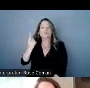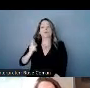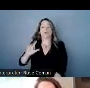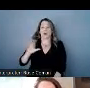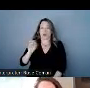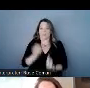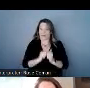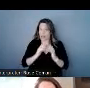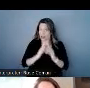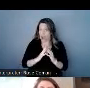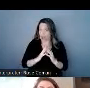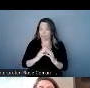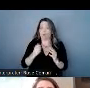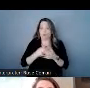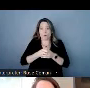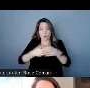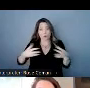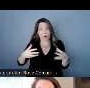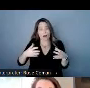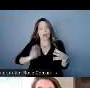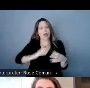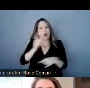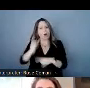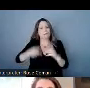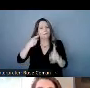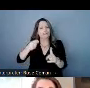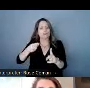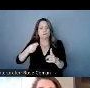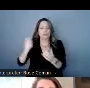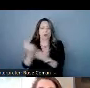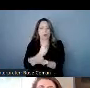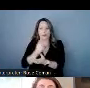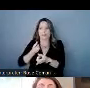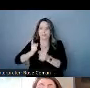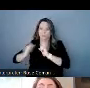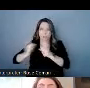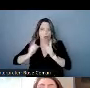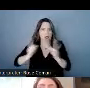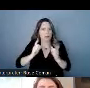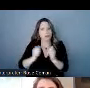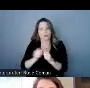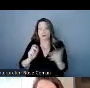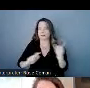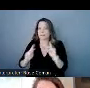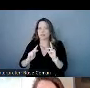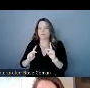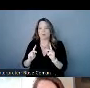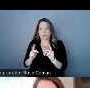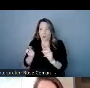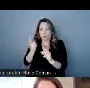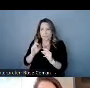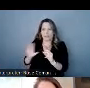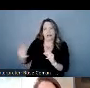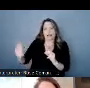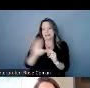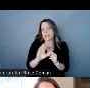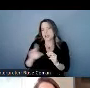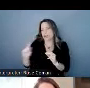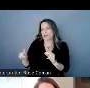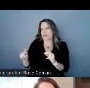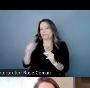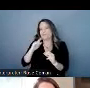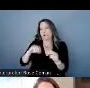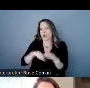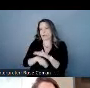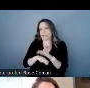have always done so with a mission of talking to individuals and users to understand what their accessibility needs are at in all caption